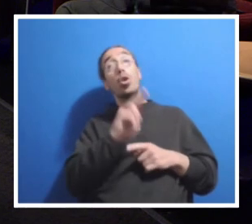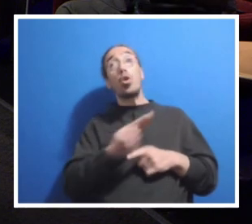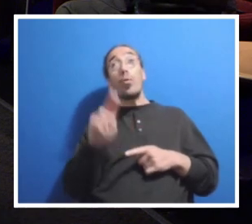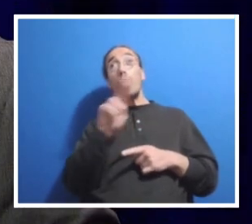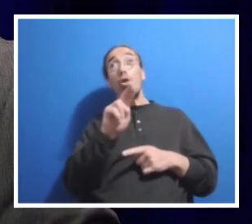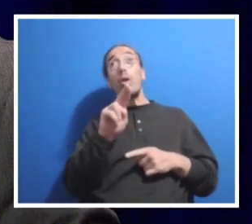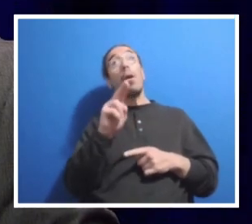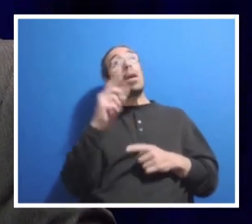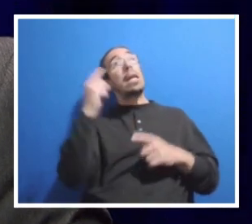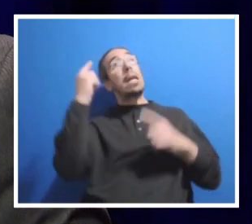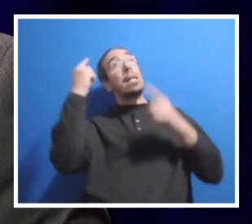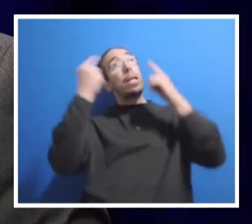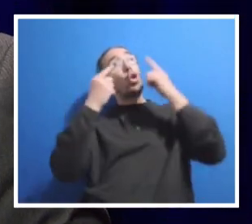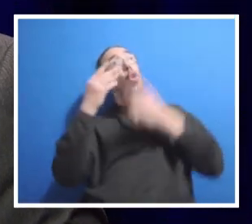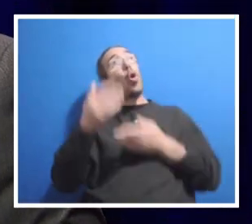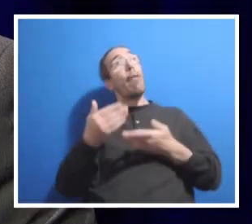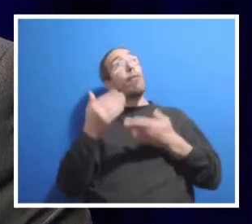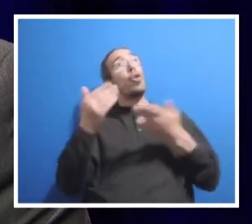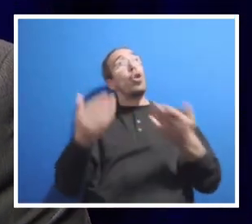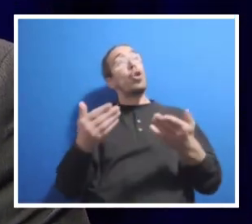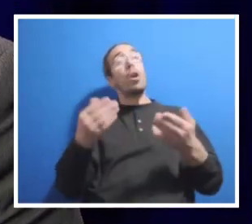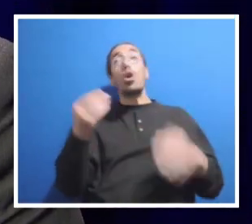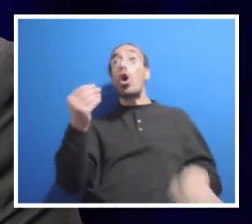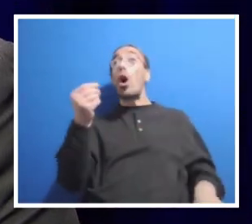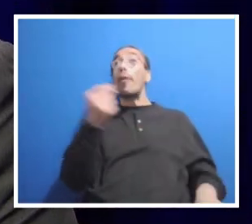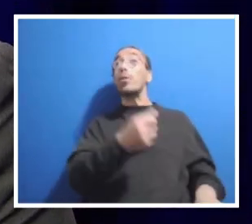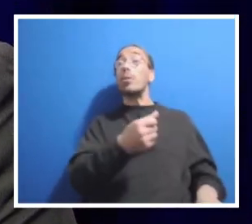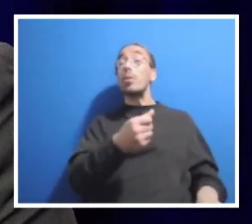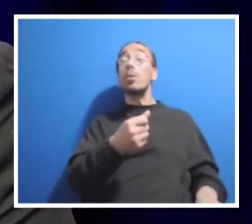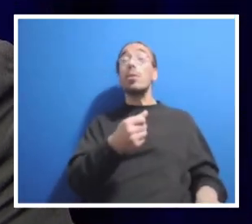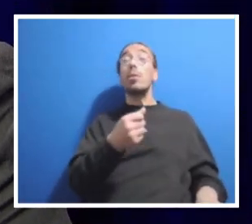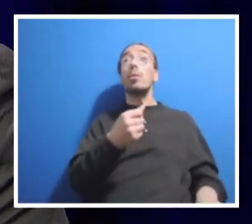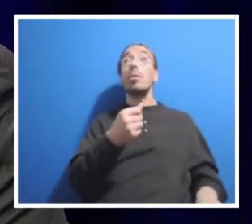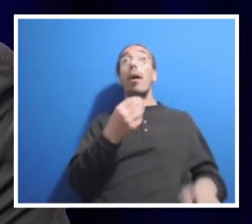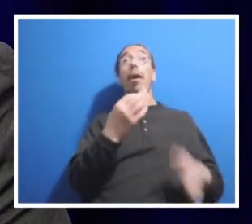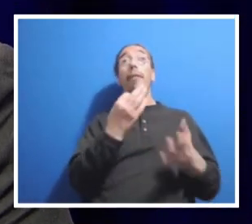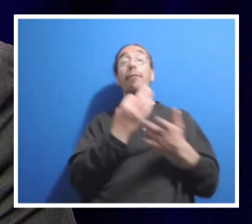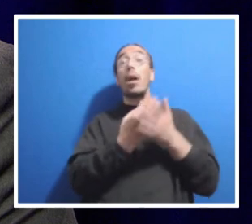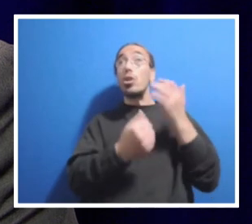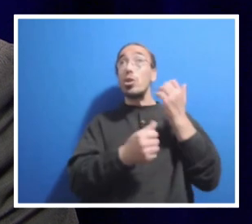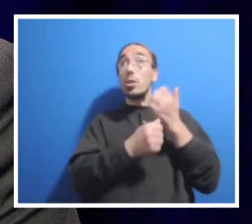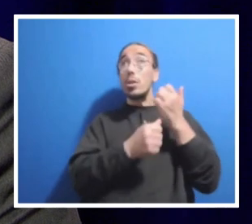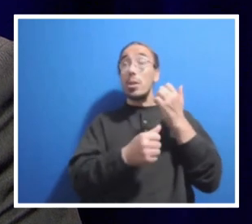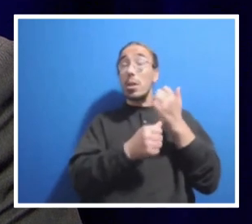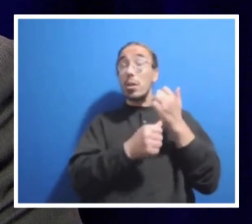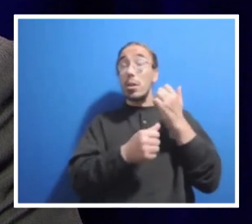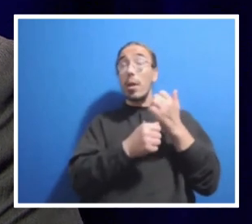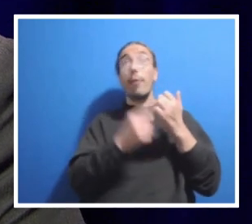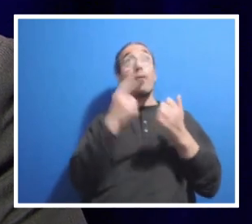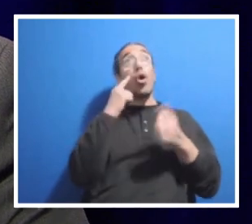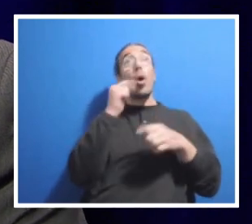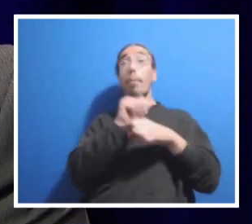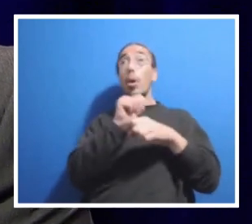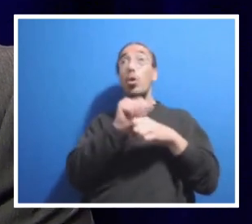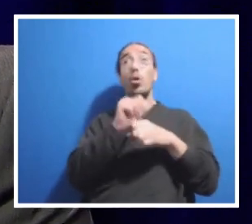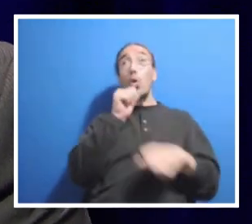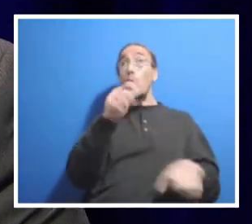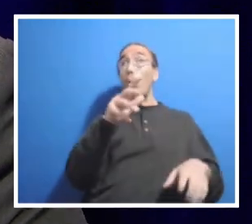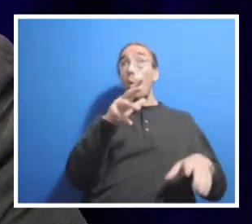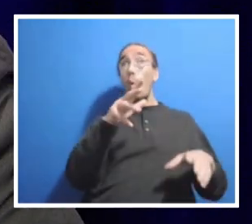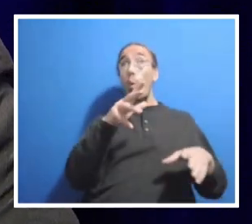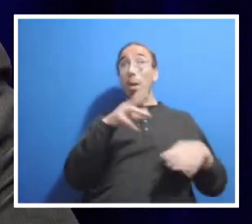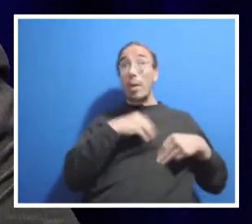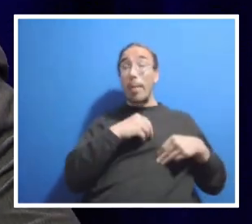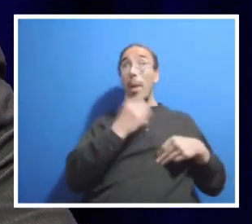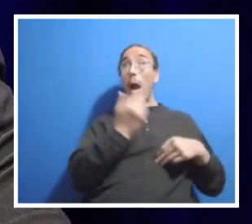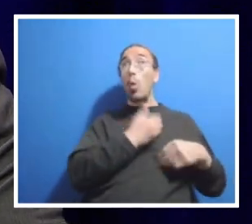offering compensating or offering a financial incentive to employees that don't take our insurance? Maybe